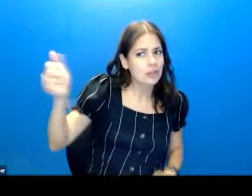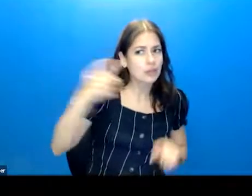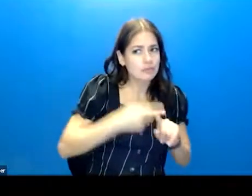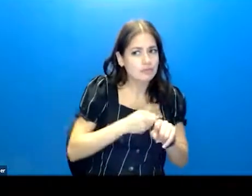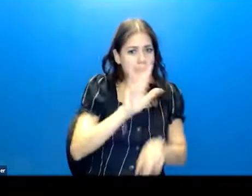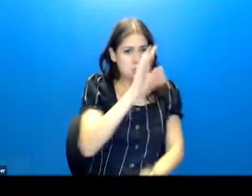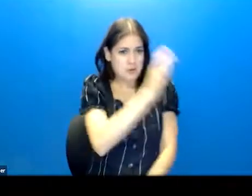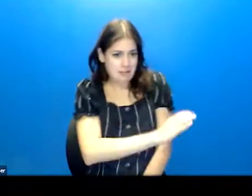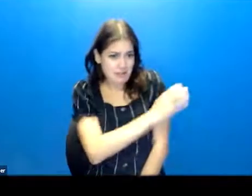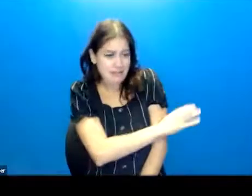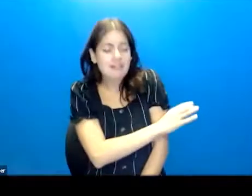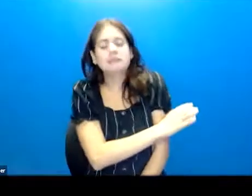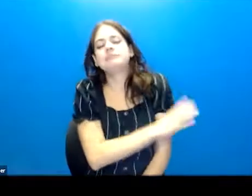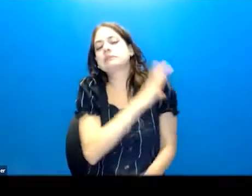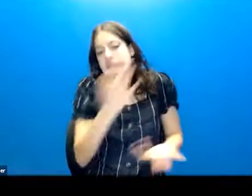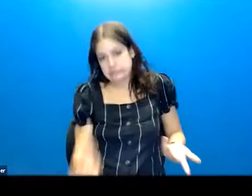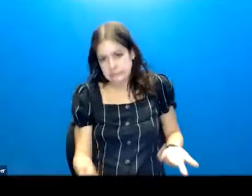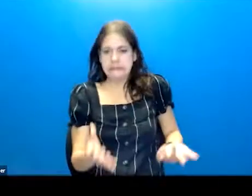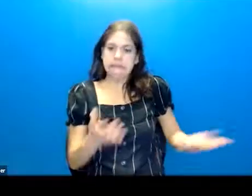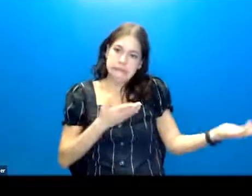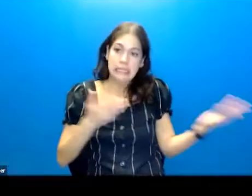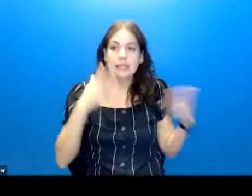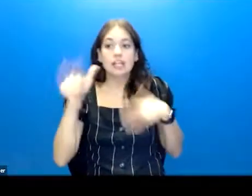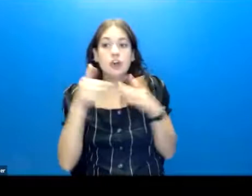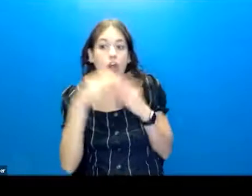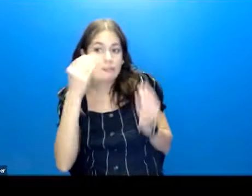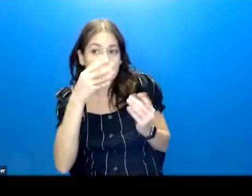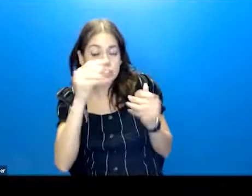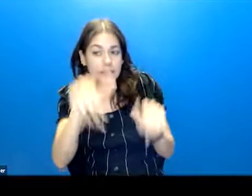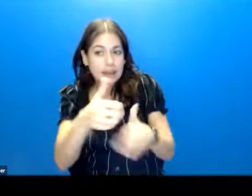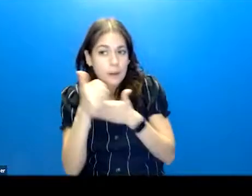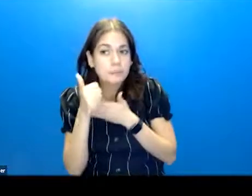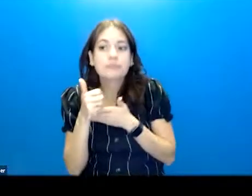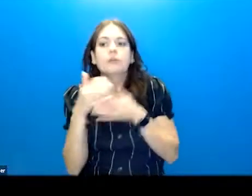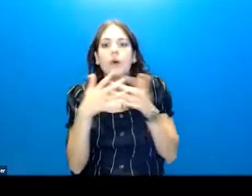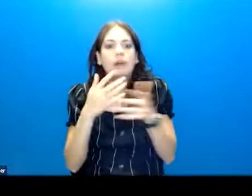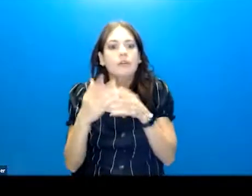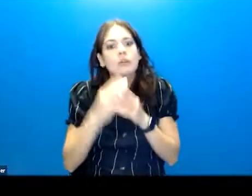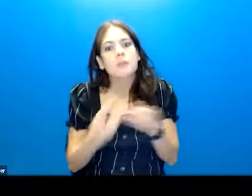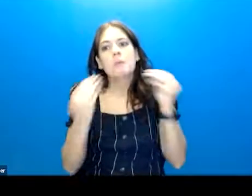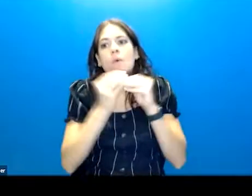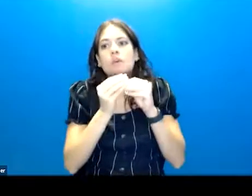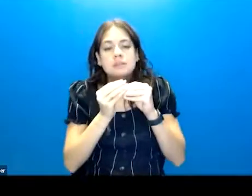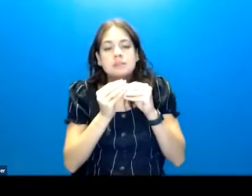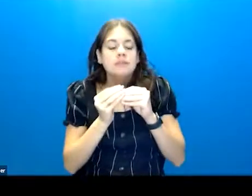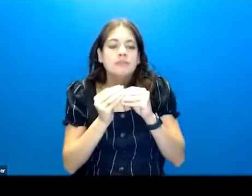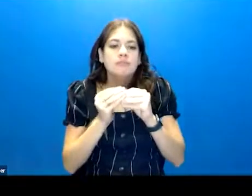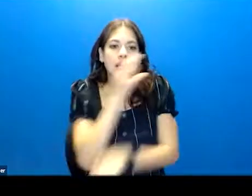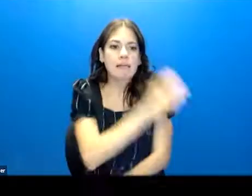the individual, that's all information, right? Whatever gets you the most clinically meaningful response.